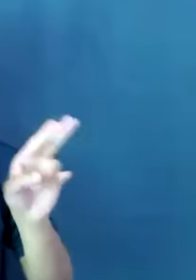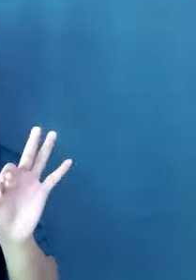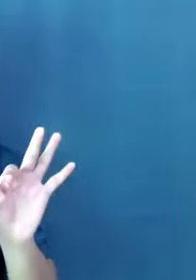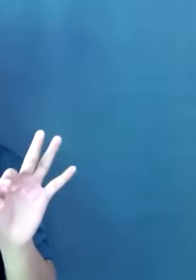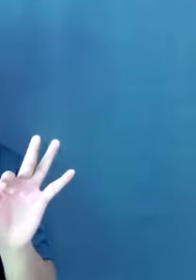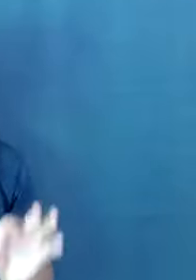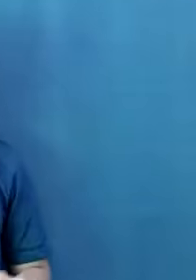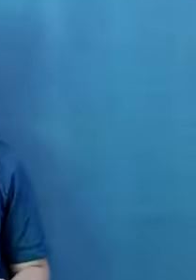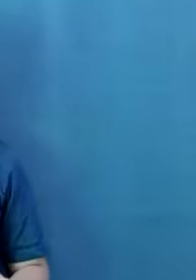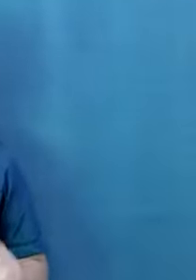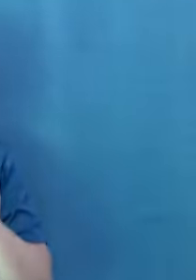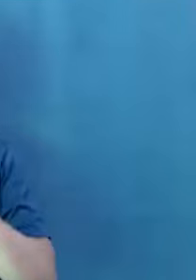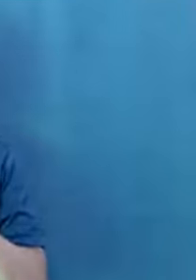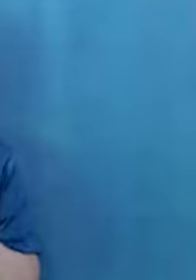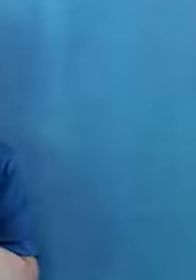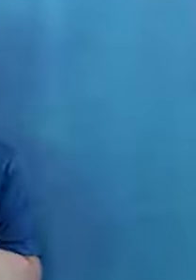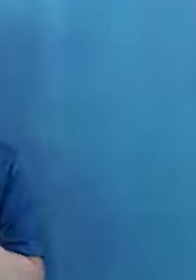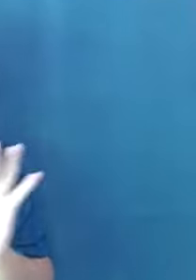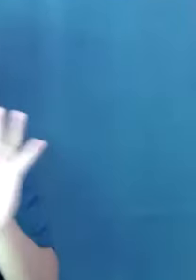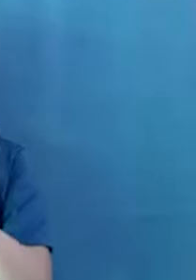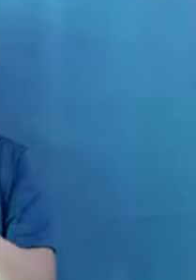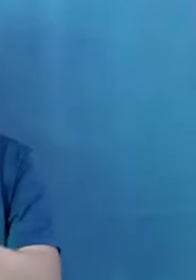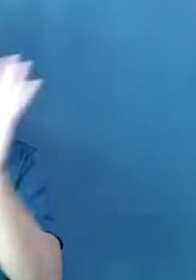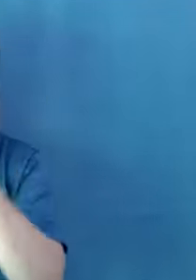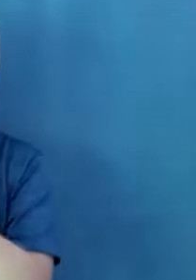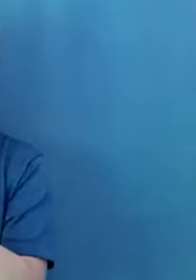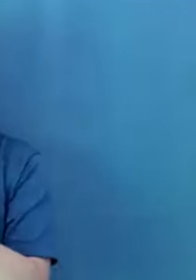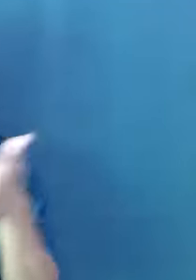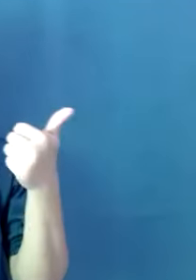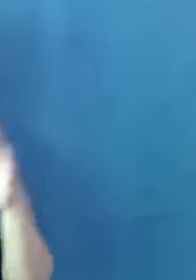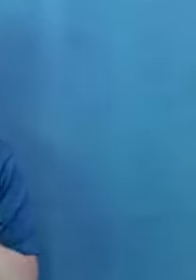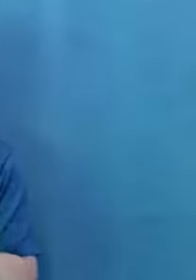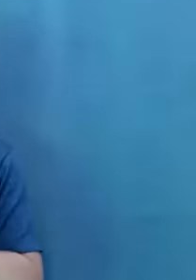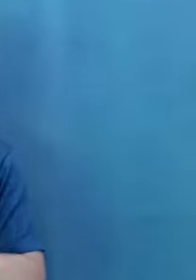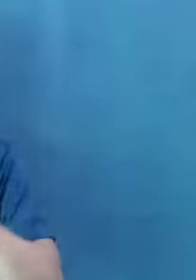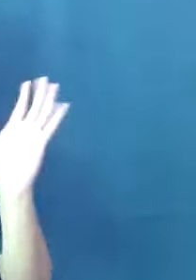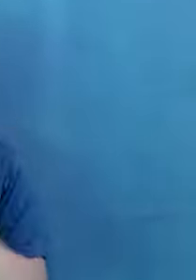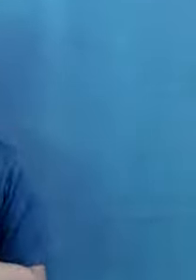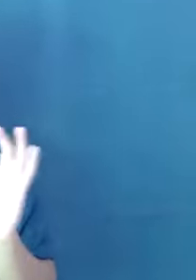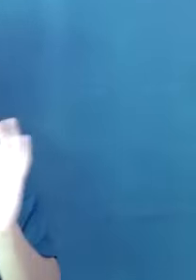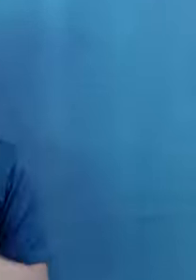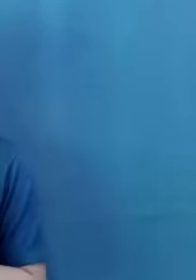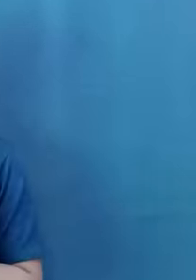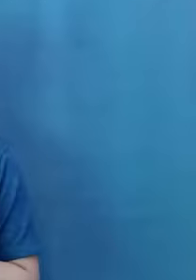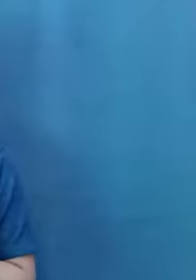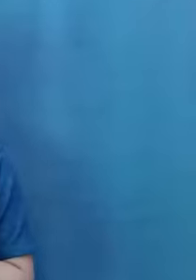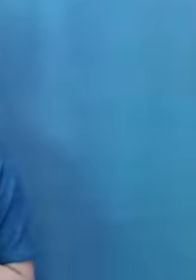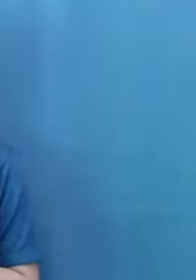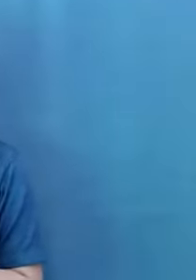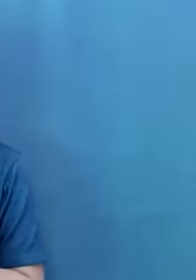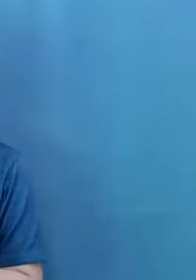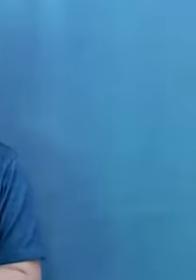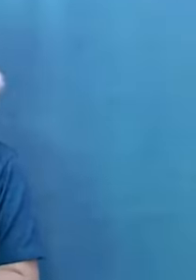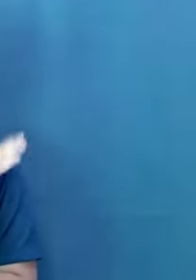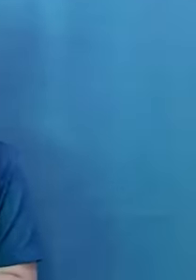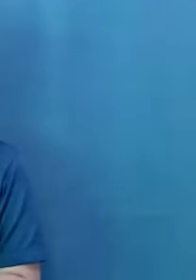you know, put the message across? Okay. Awesome. Awesome. Yes. Thanks, Disney. I do remember